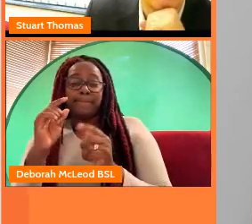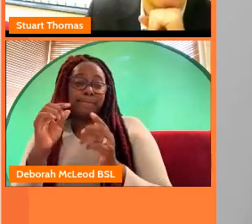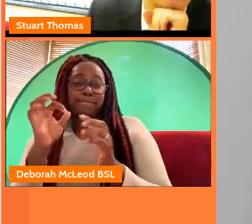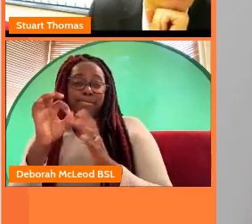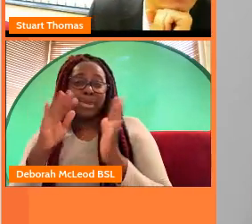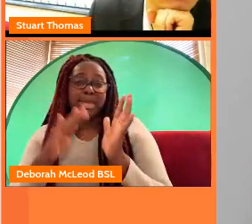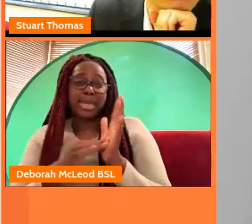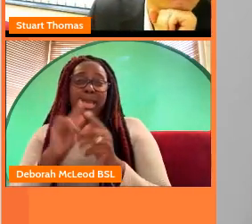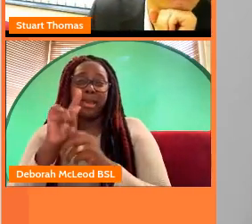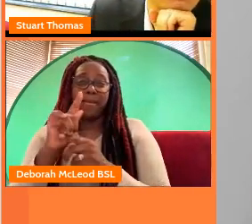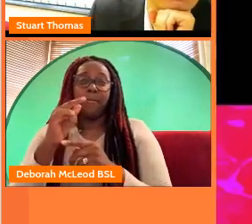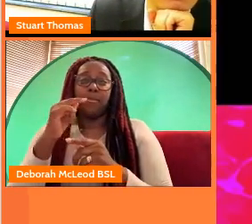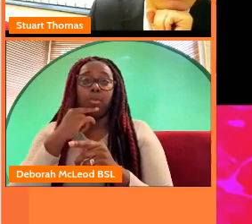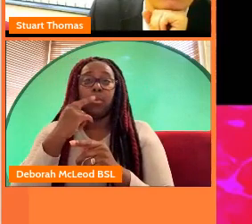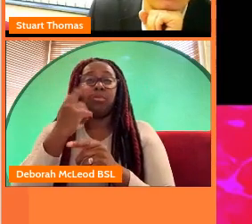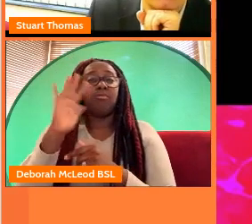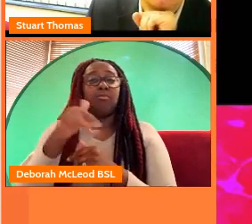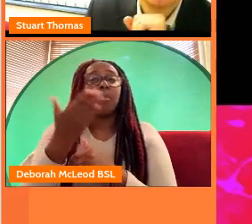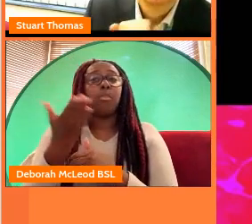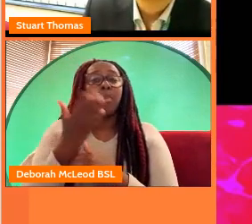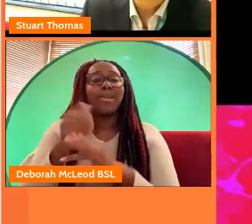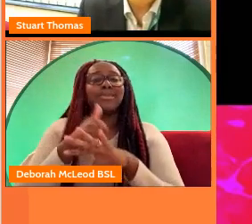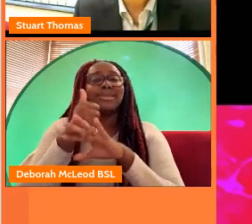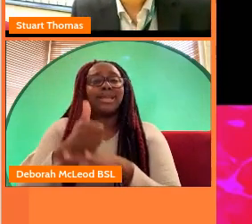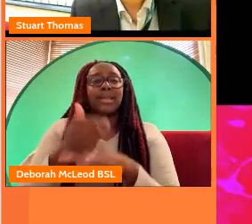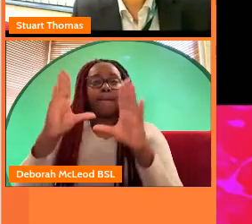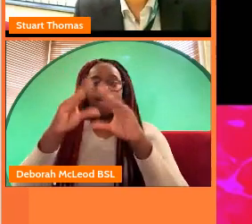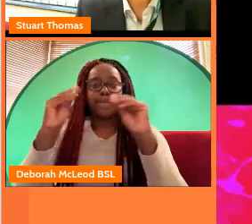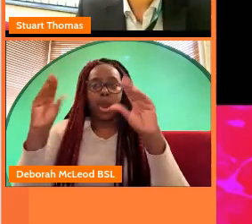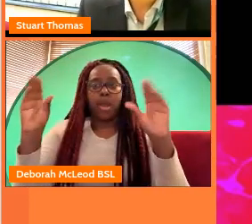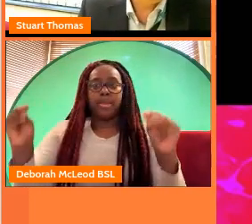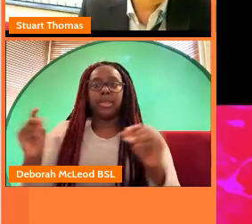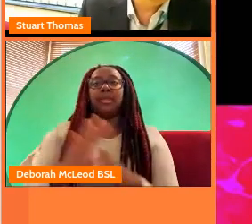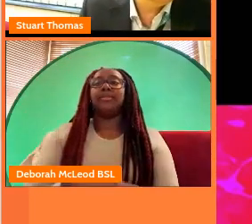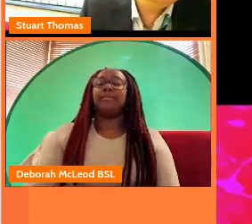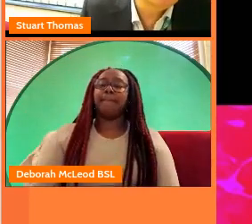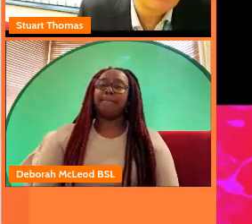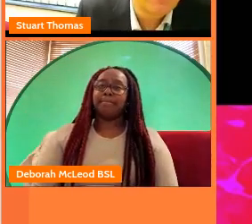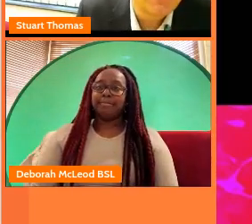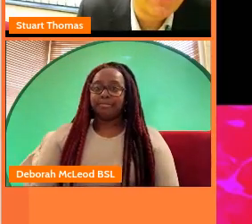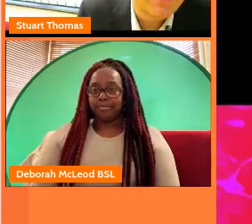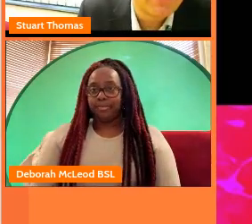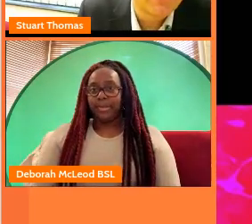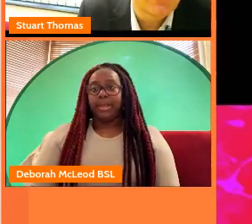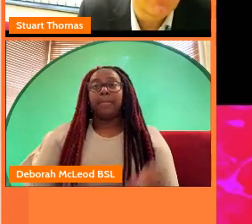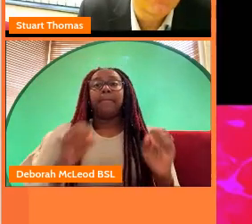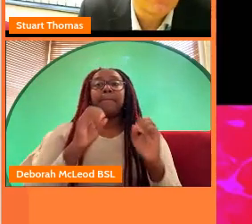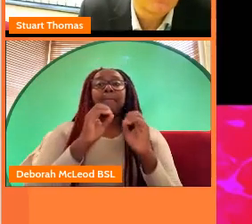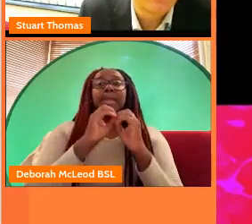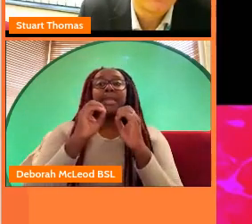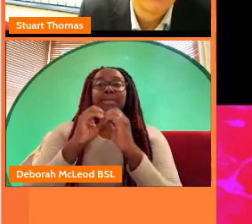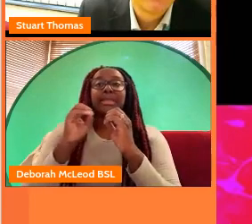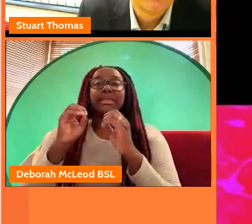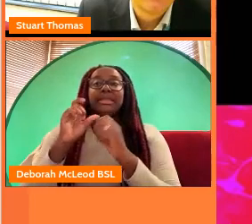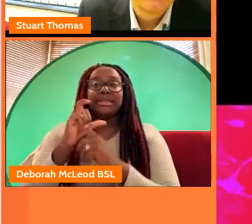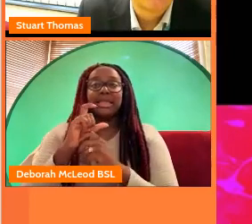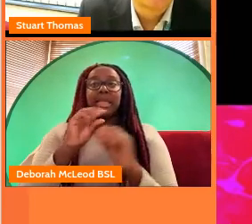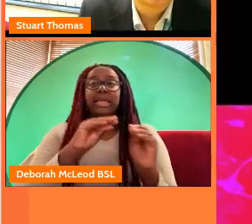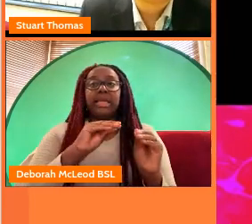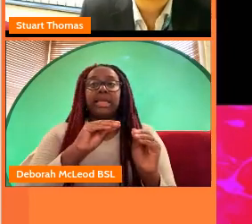january uh next year we said we've moved significant parts of bbc news to centers across the uk